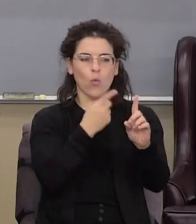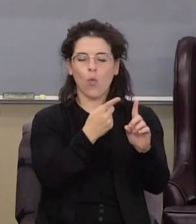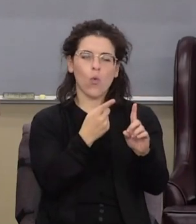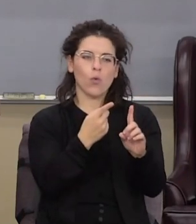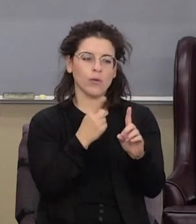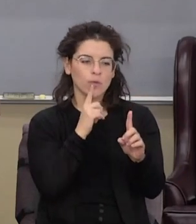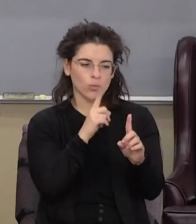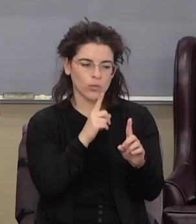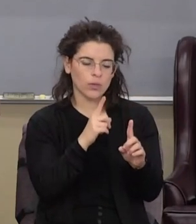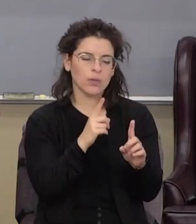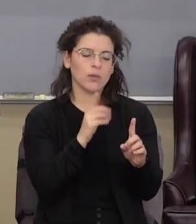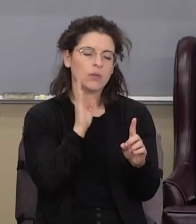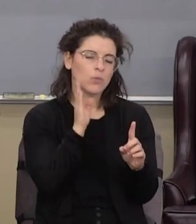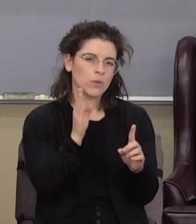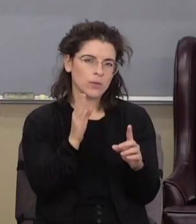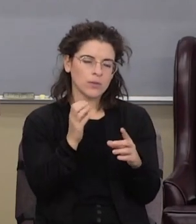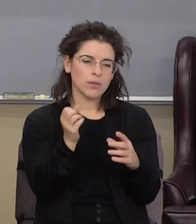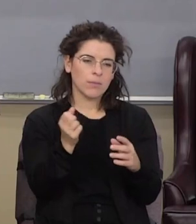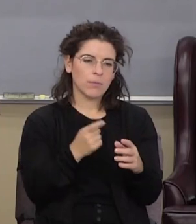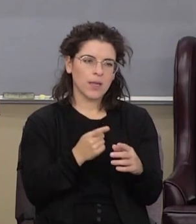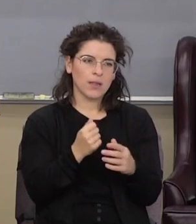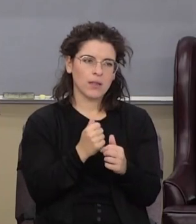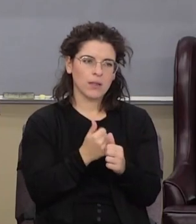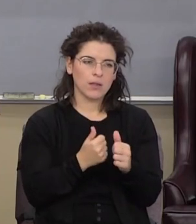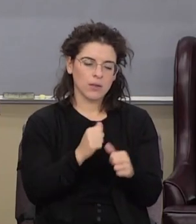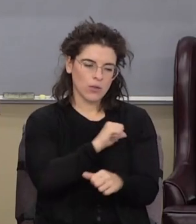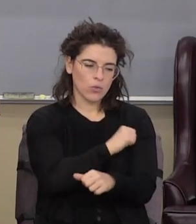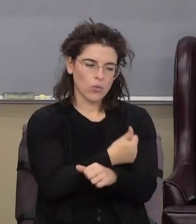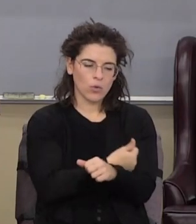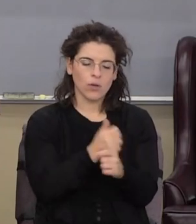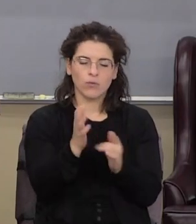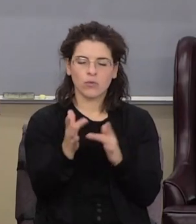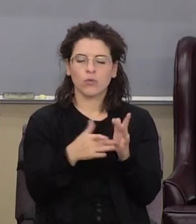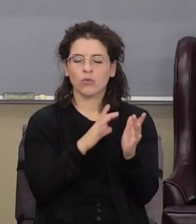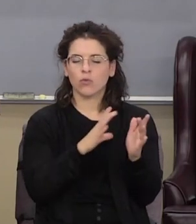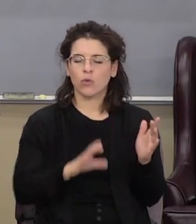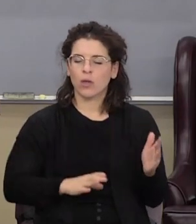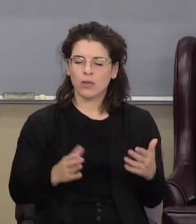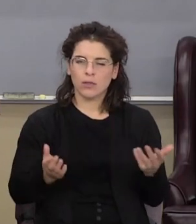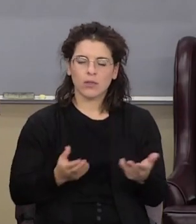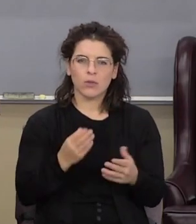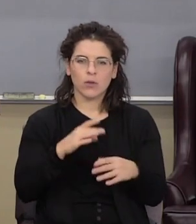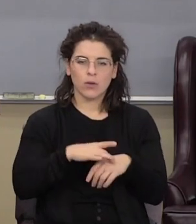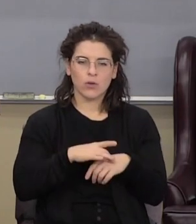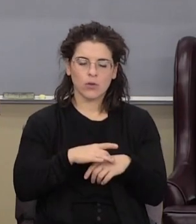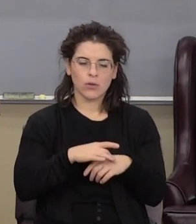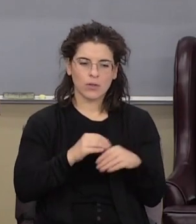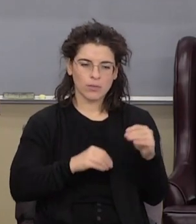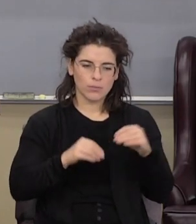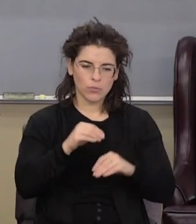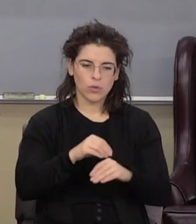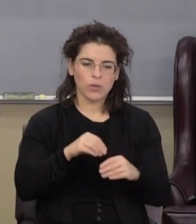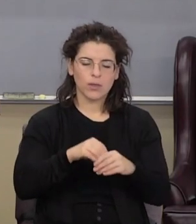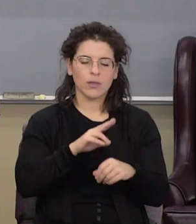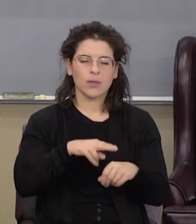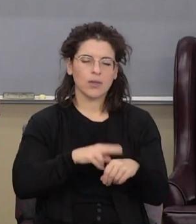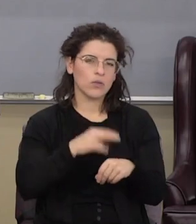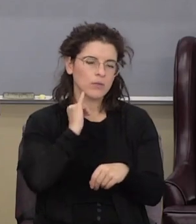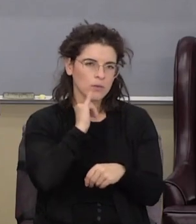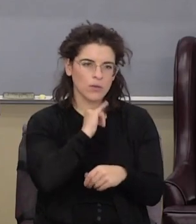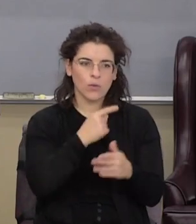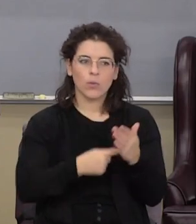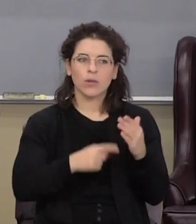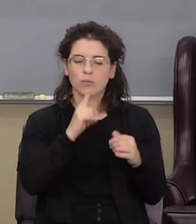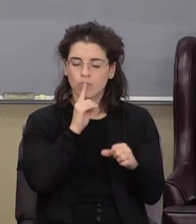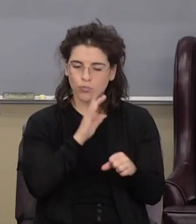he's going to reclaim the authority of Jesus Christ on planet earth through the instrumentality of a kingdom that's vested in the nation Israel. It's what he's promised and what